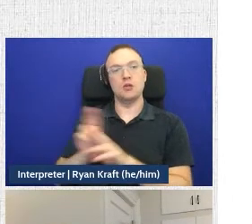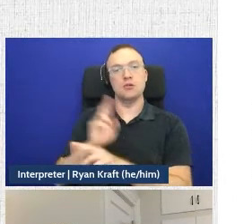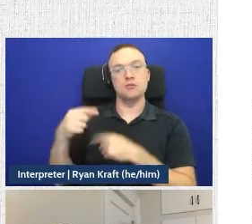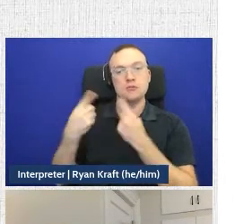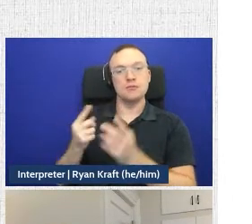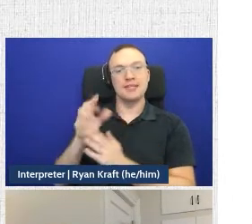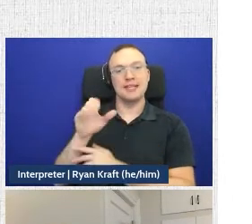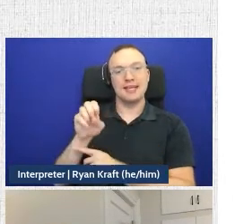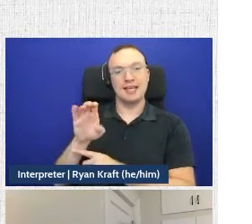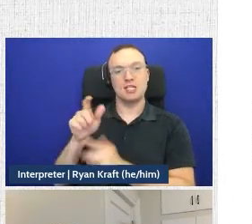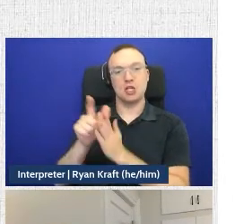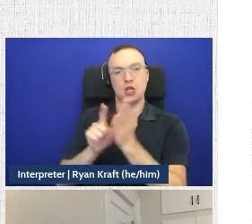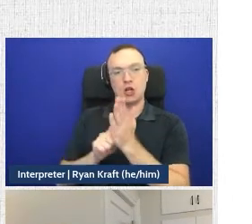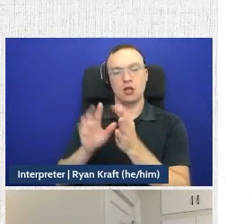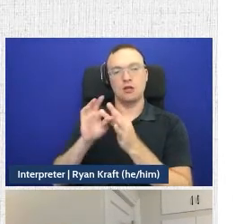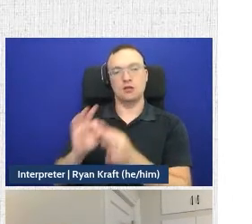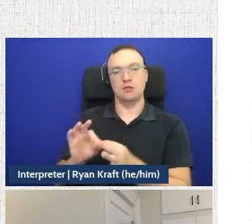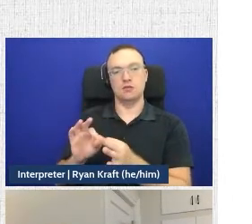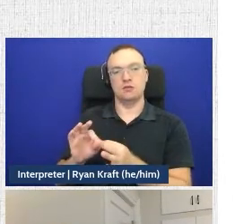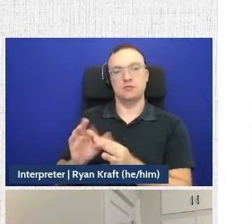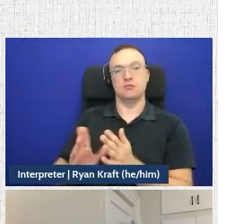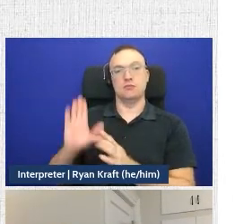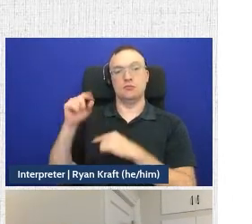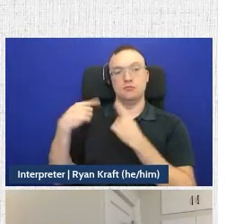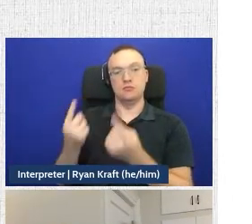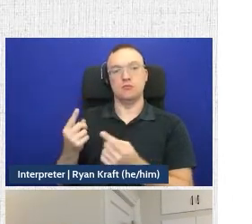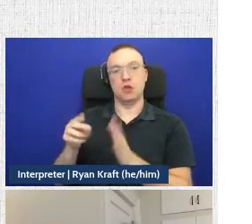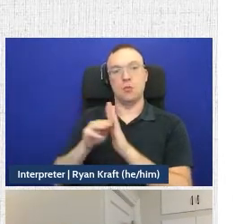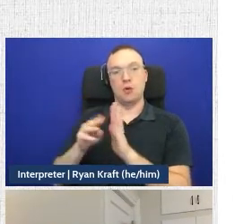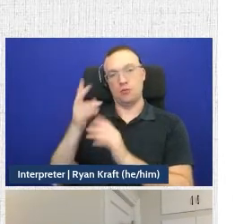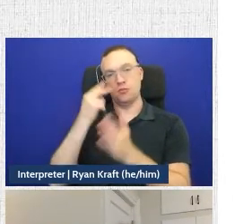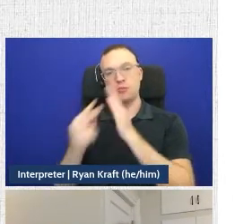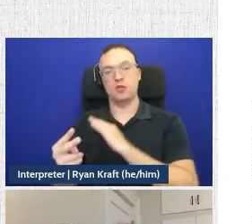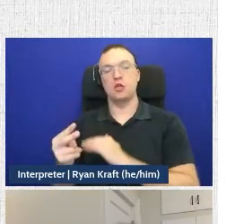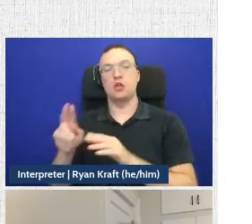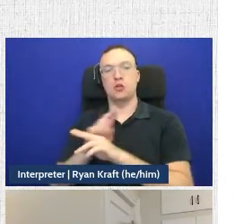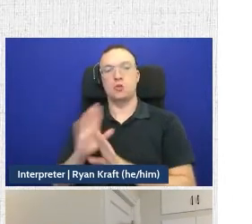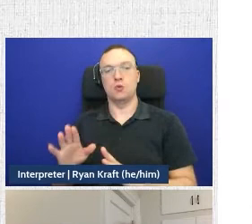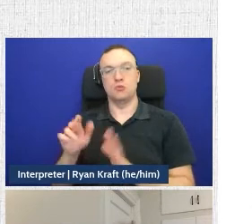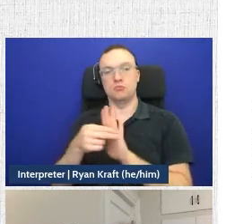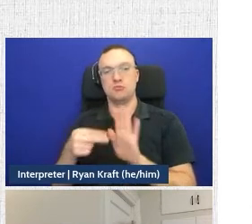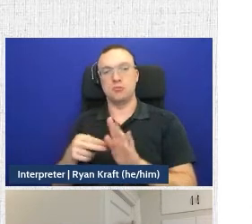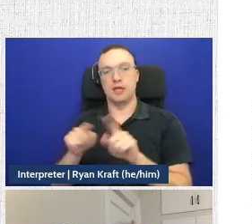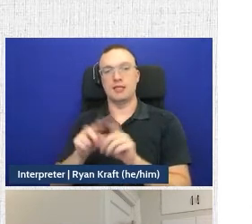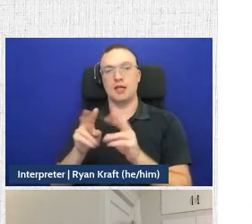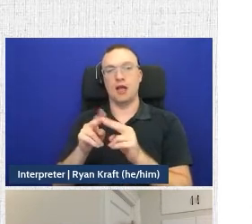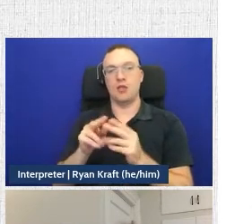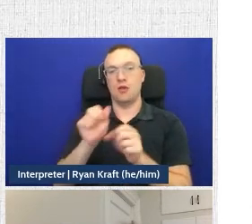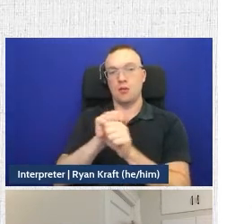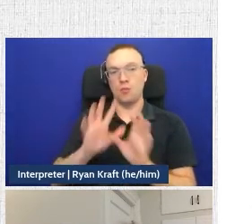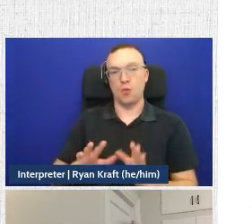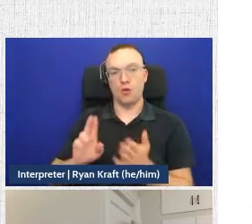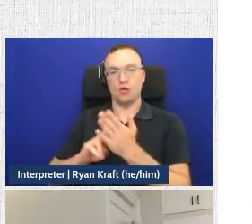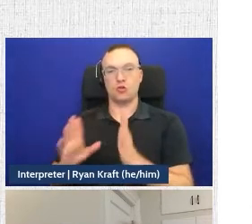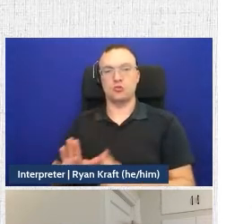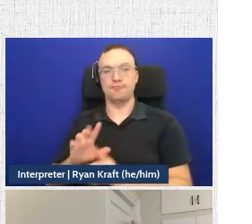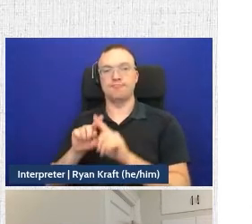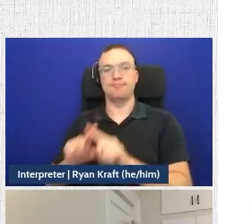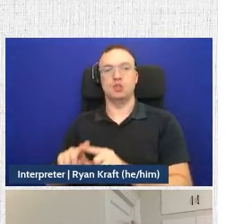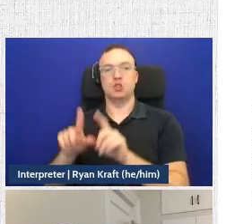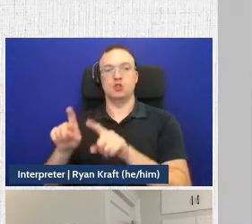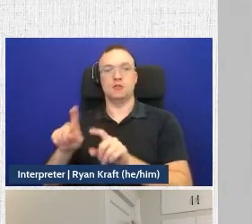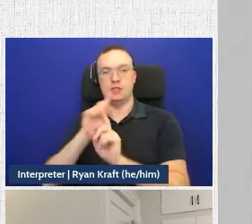law that rely on SIGA's case, the model will predict the user's status as either an employee or a contractor based on those survey answers.